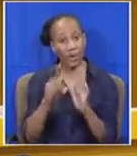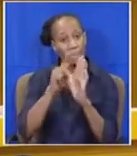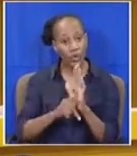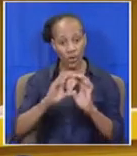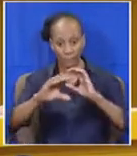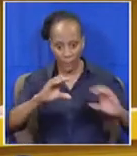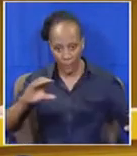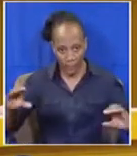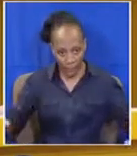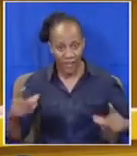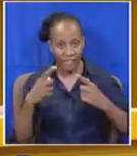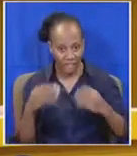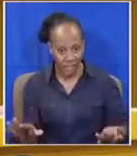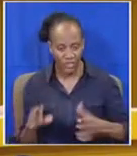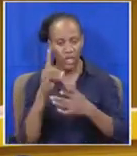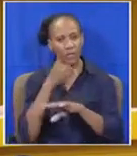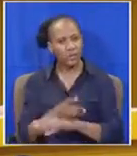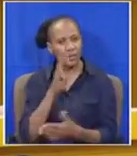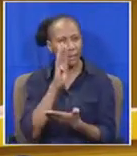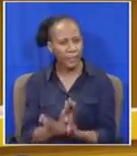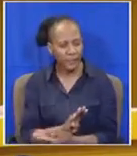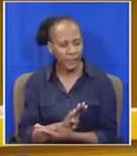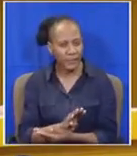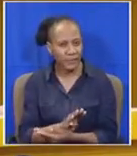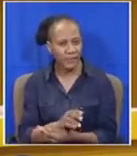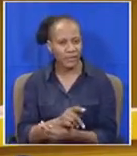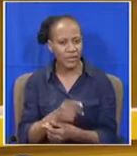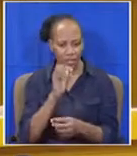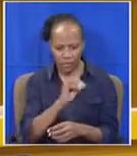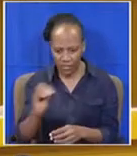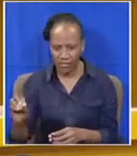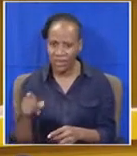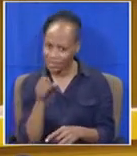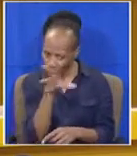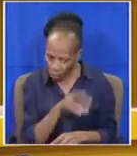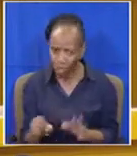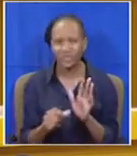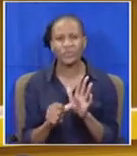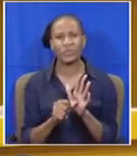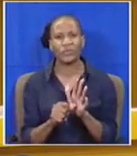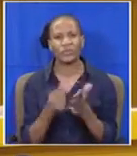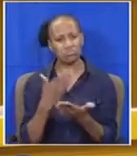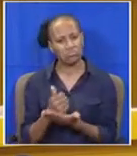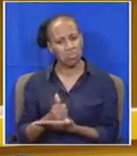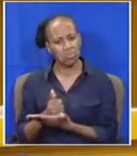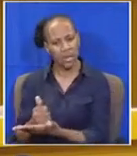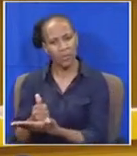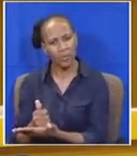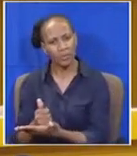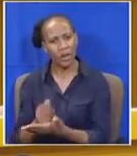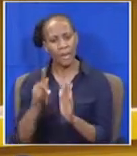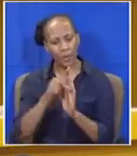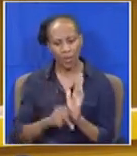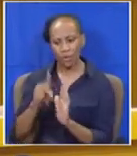cross-reference and databases of what exists is critical for the success of any programs to avoid